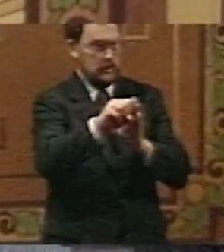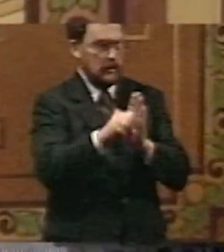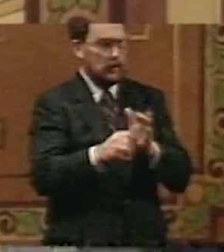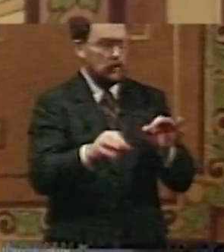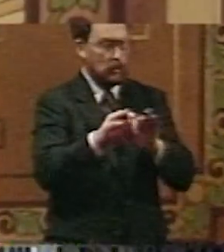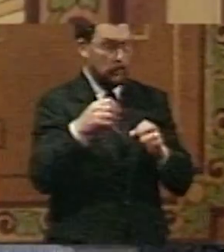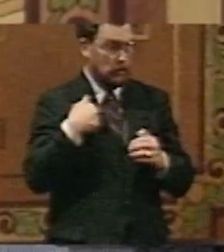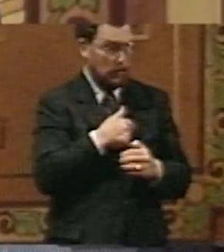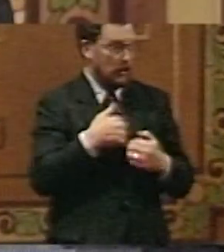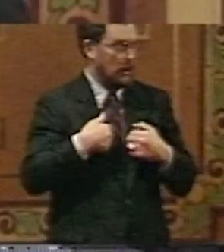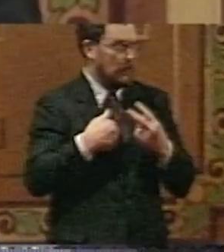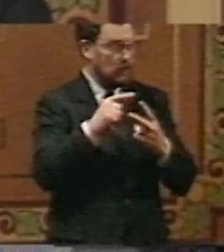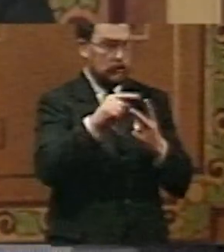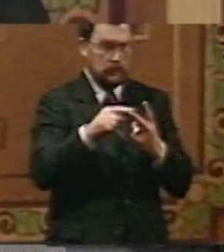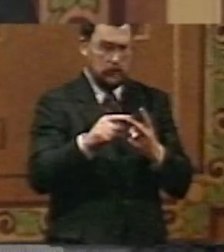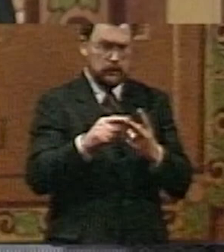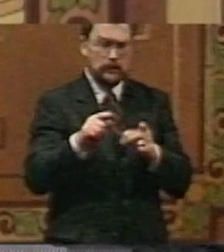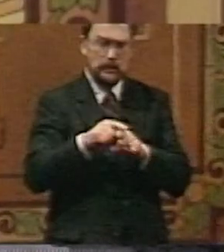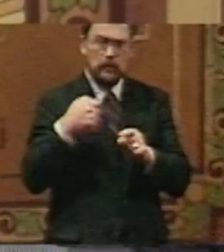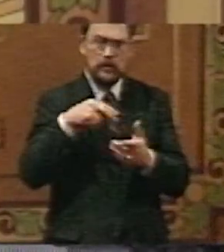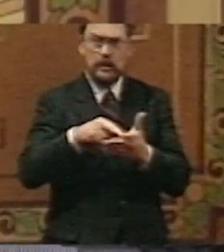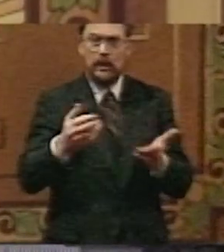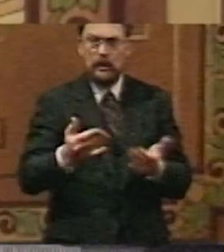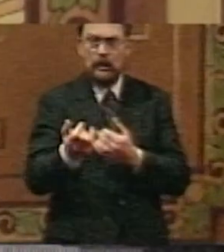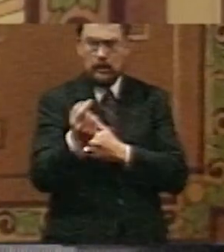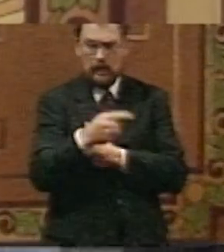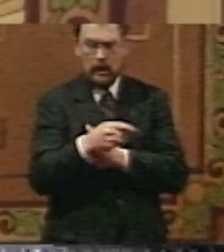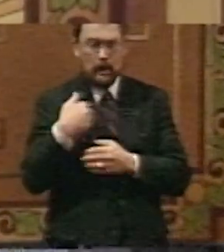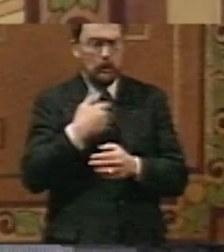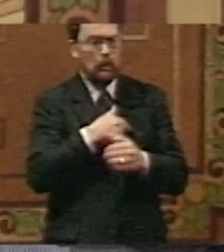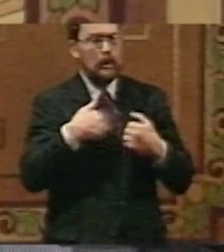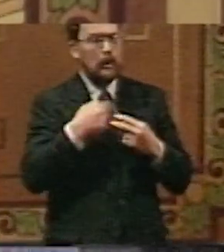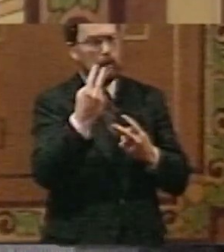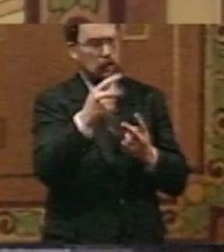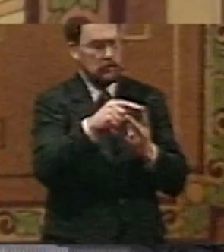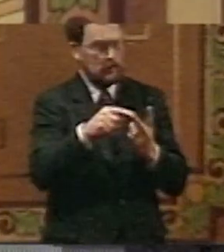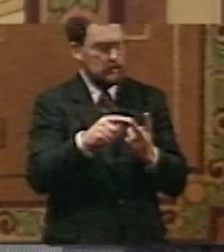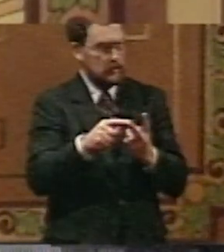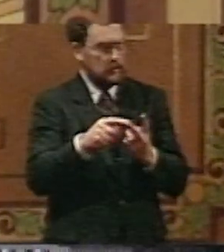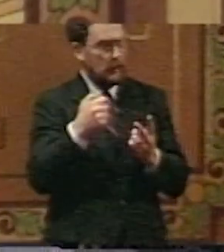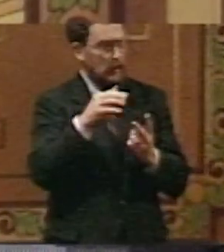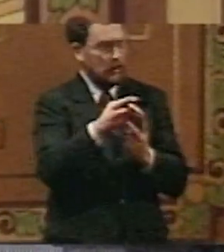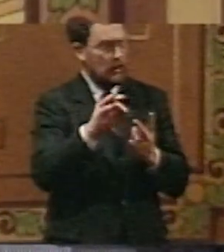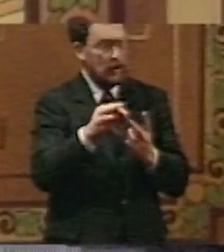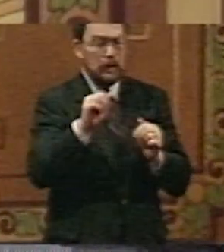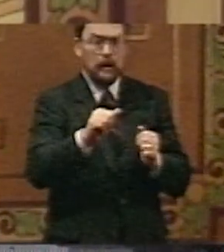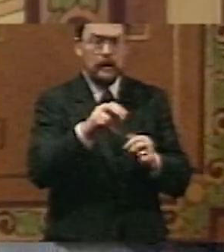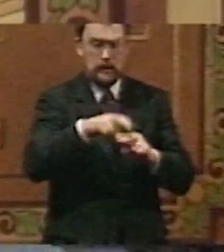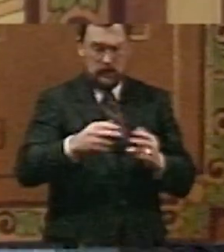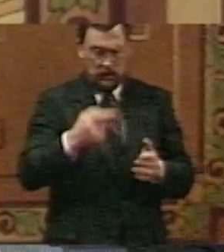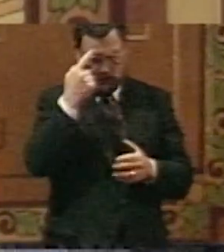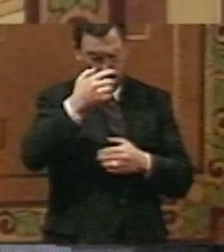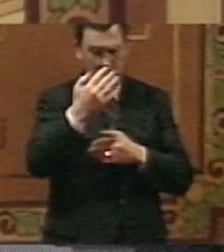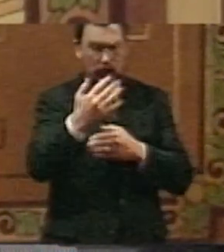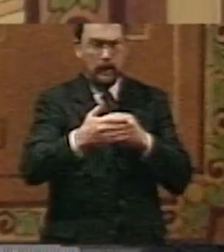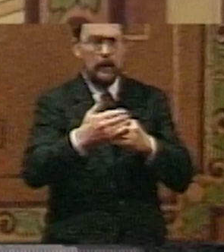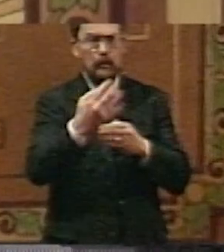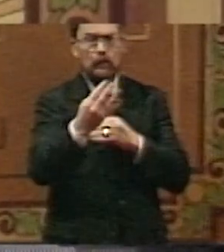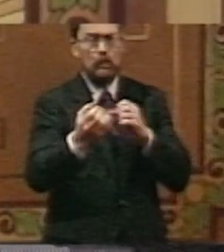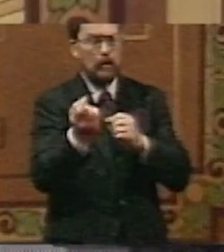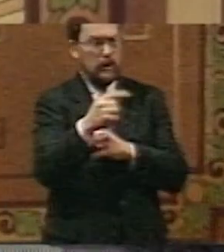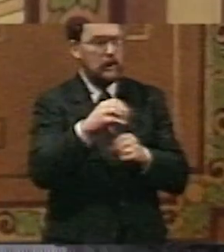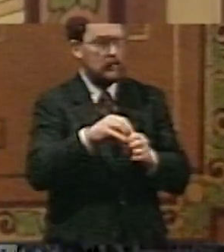We have two choices, ladies and gentlemen. As we stand here today, we have two choices. We can sit here and for the next 40 days of this